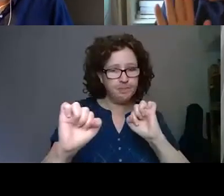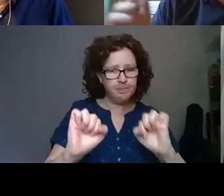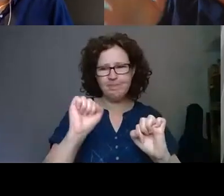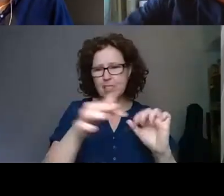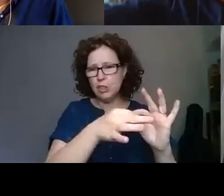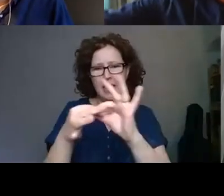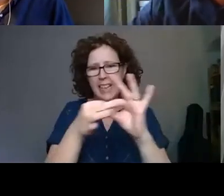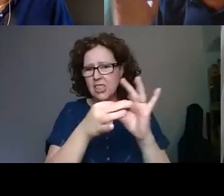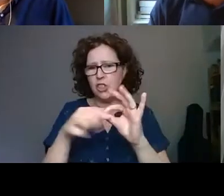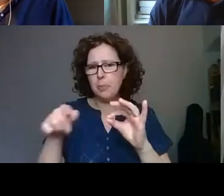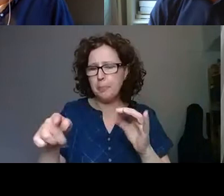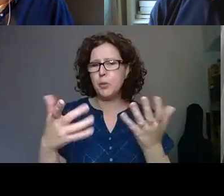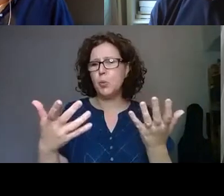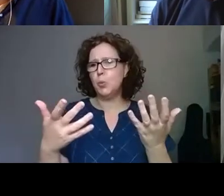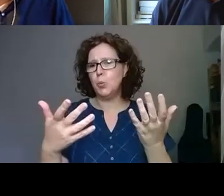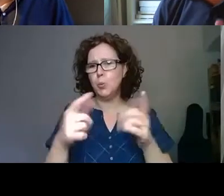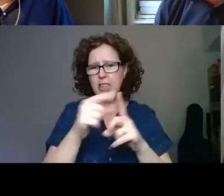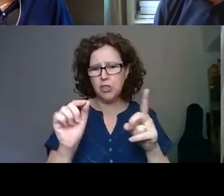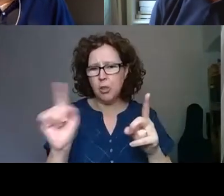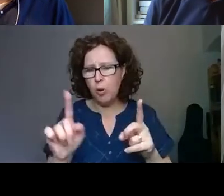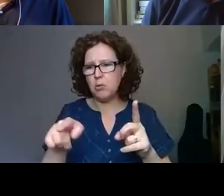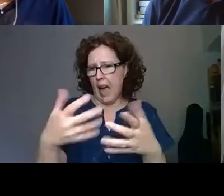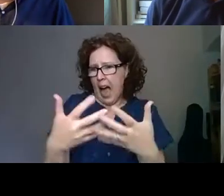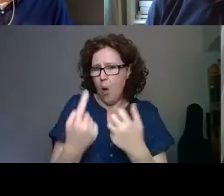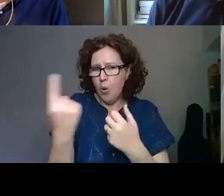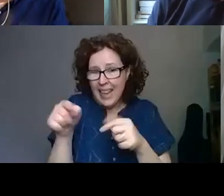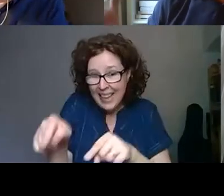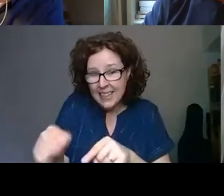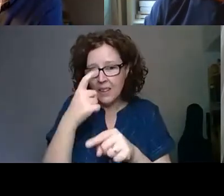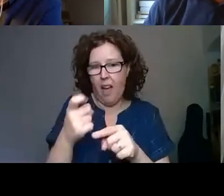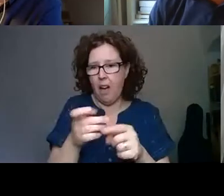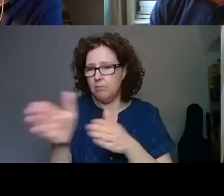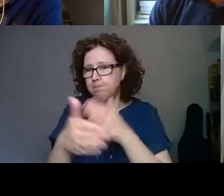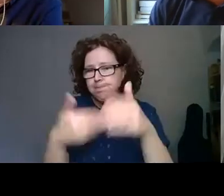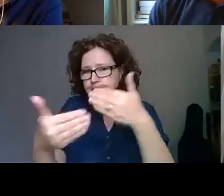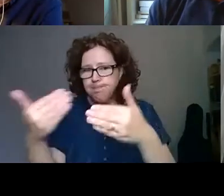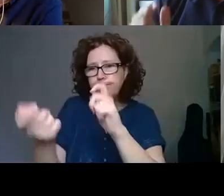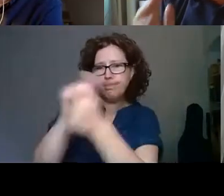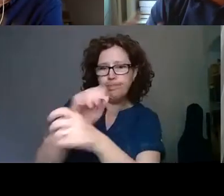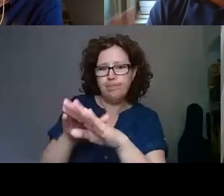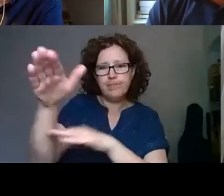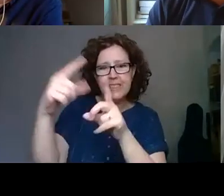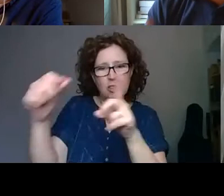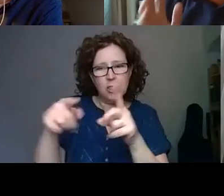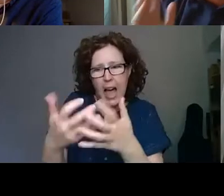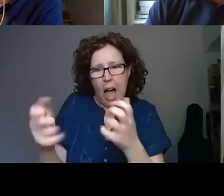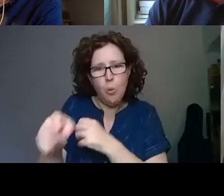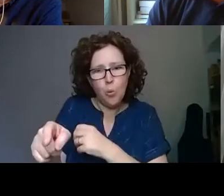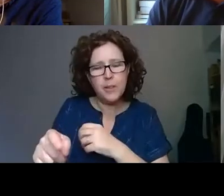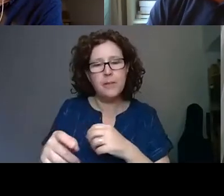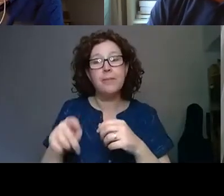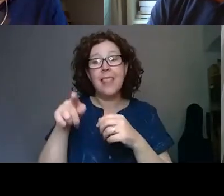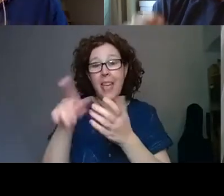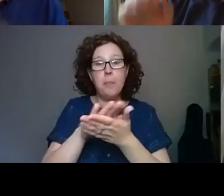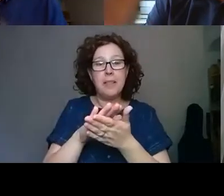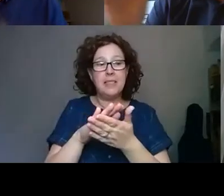what pathway it needs to develop to digital maturity and where it needs to go. Then we can change our culture